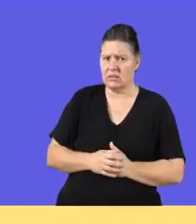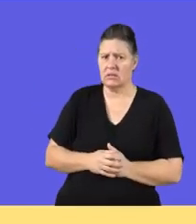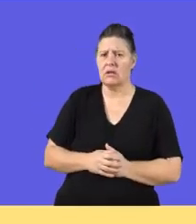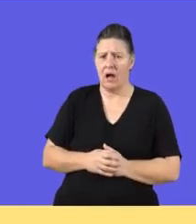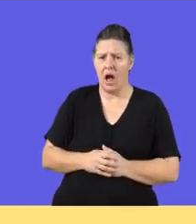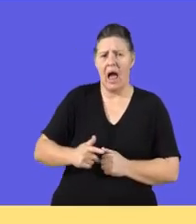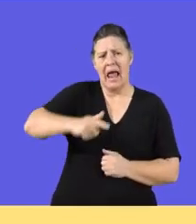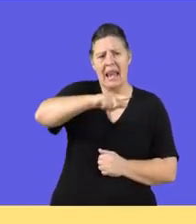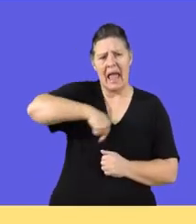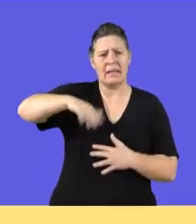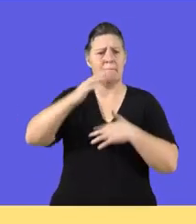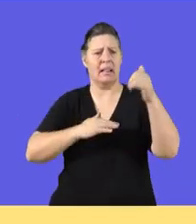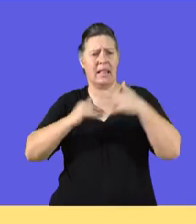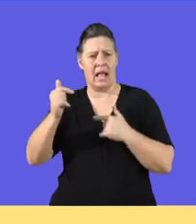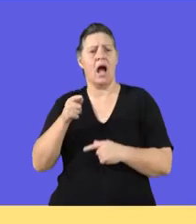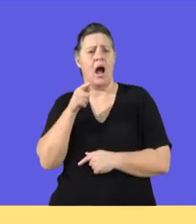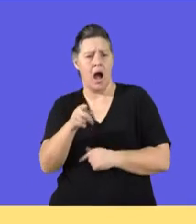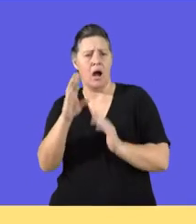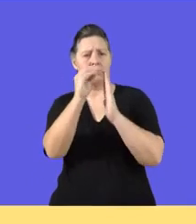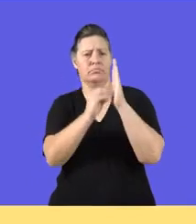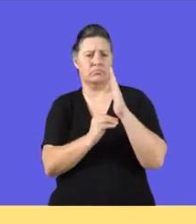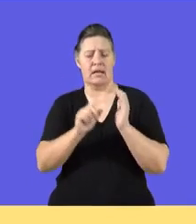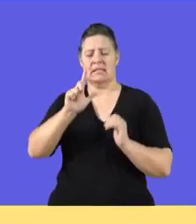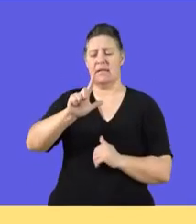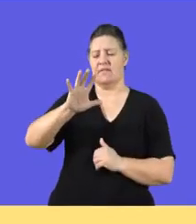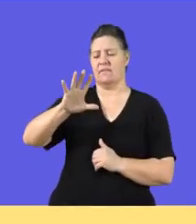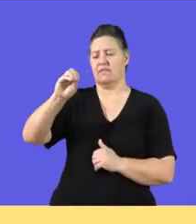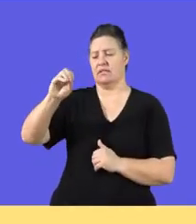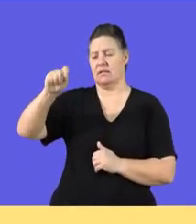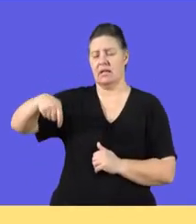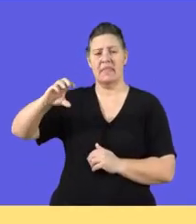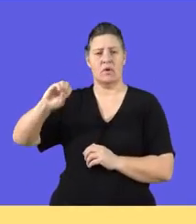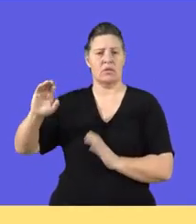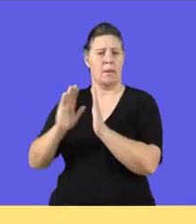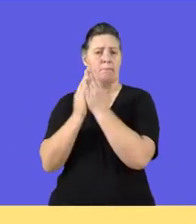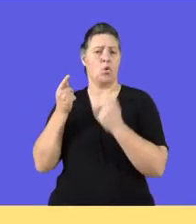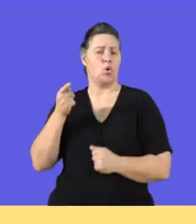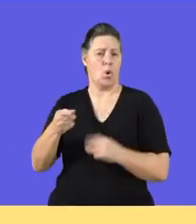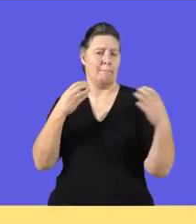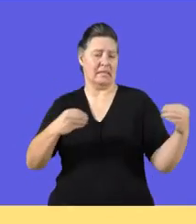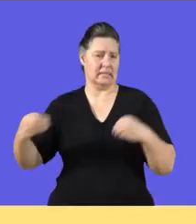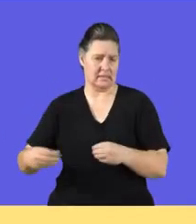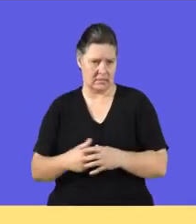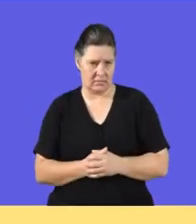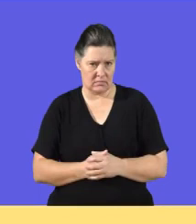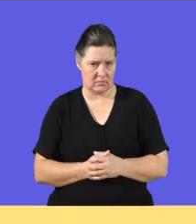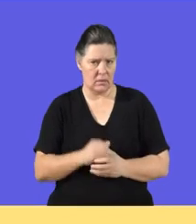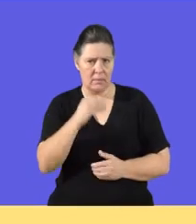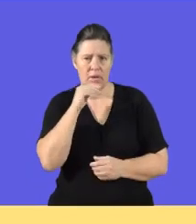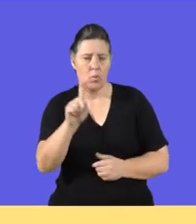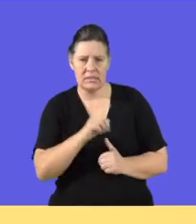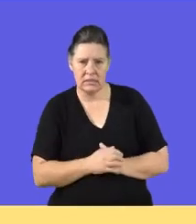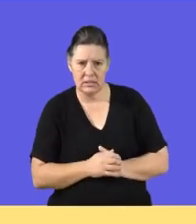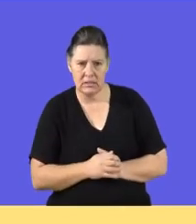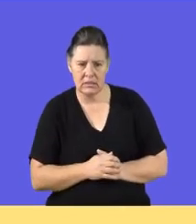record the value of London buildings at 750,000 in the books of the business.